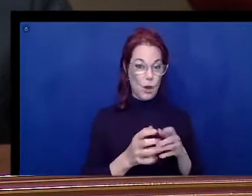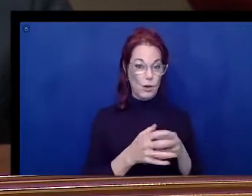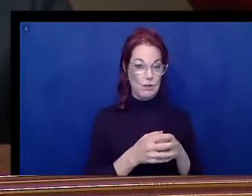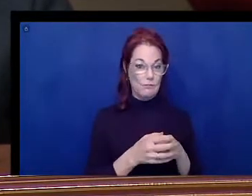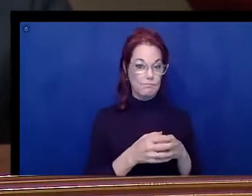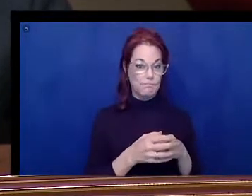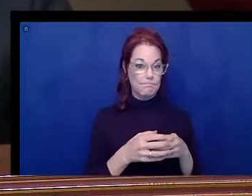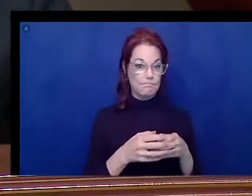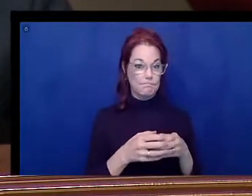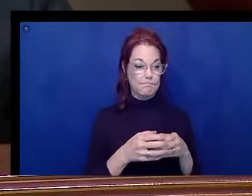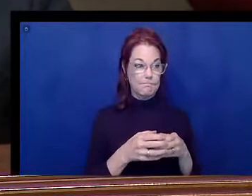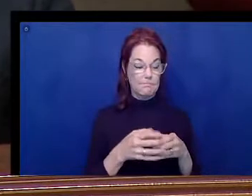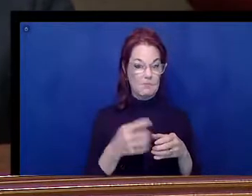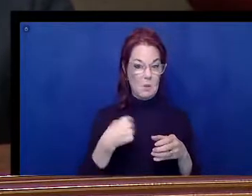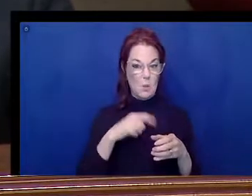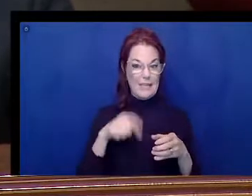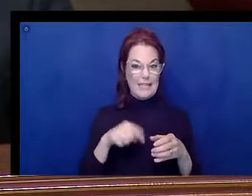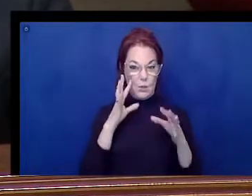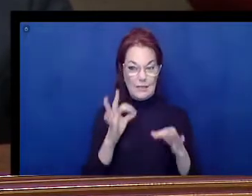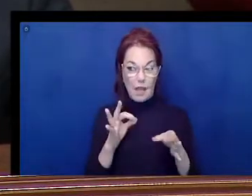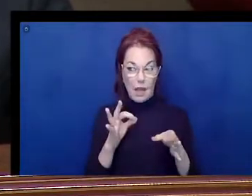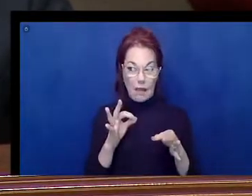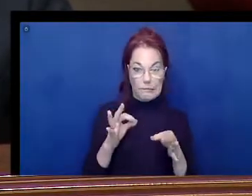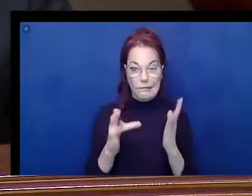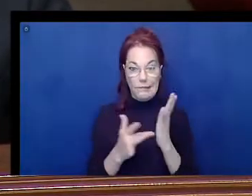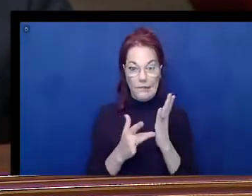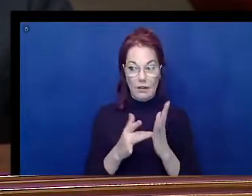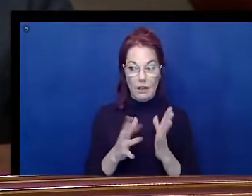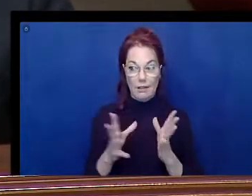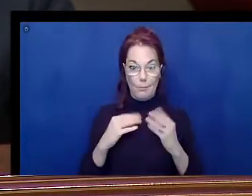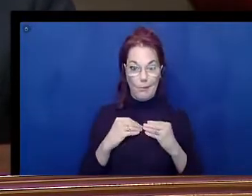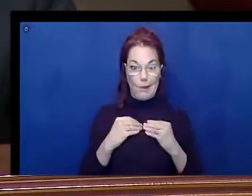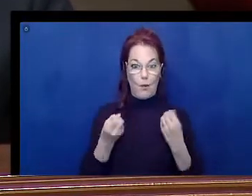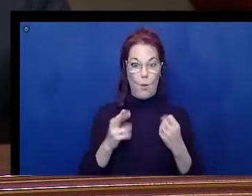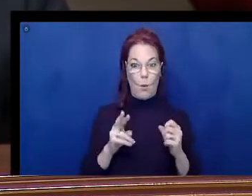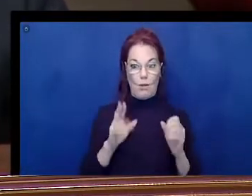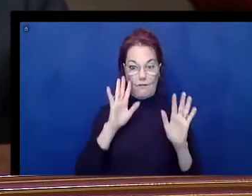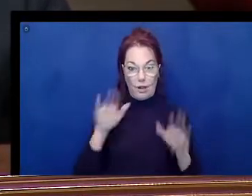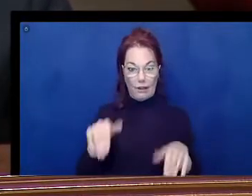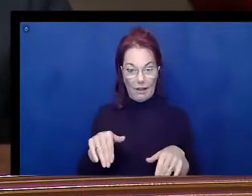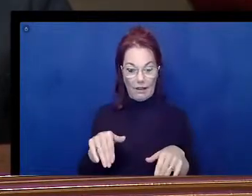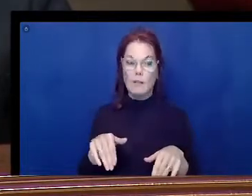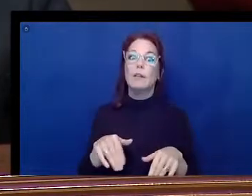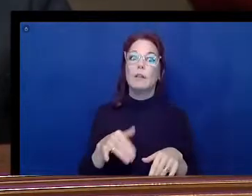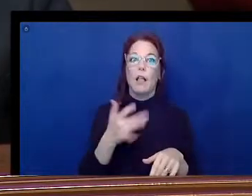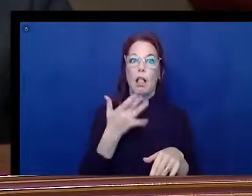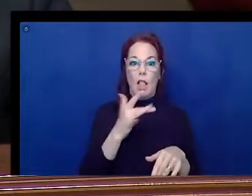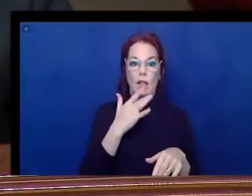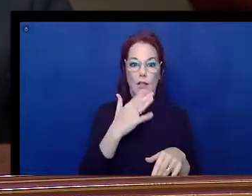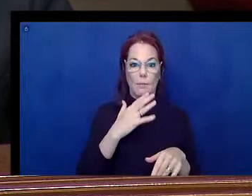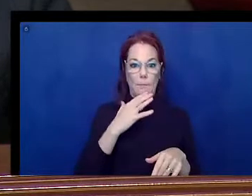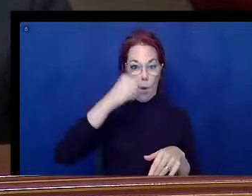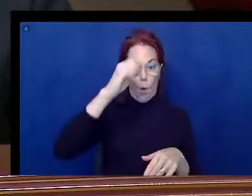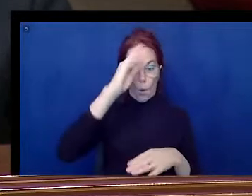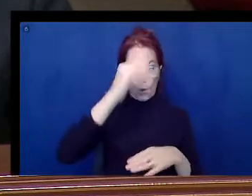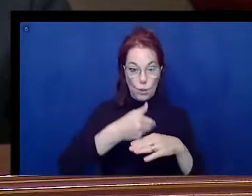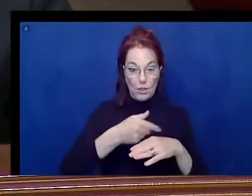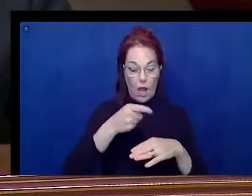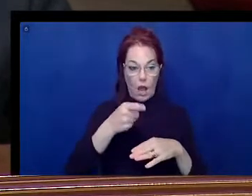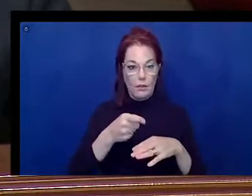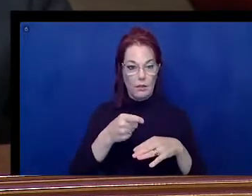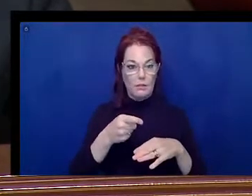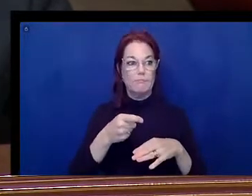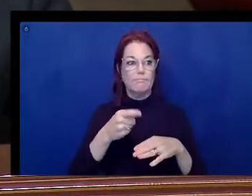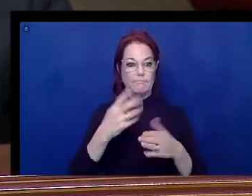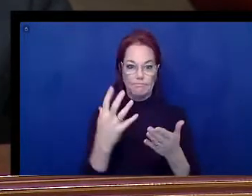or we're going to be left in the dust. Thank goodness my older son, he got schooled in it, is great at it,